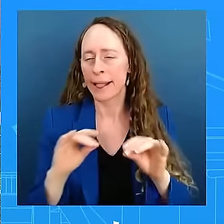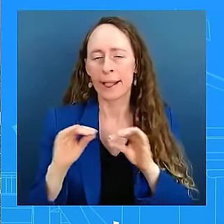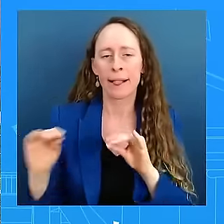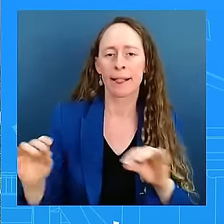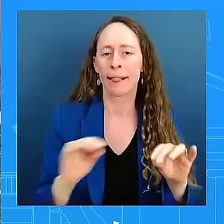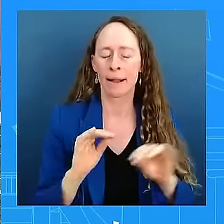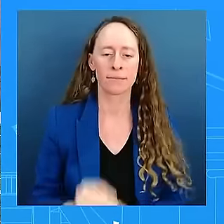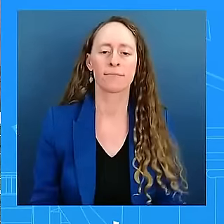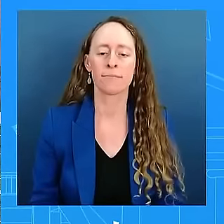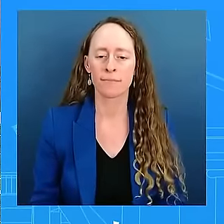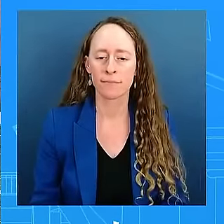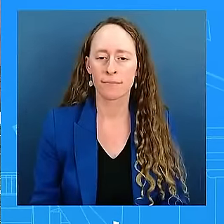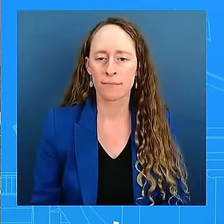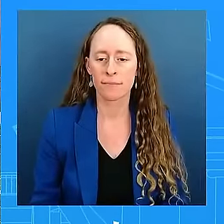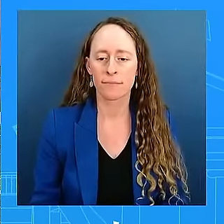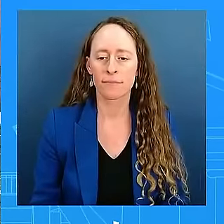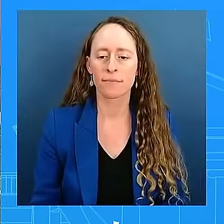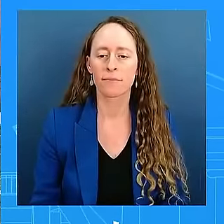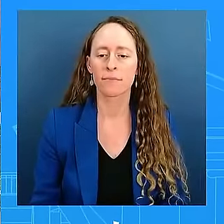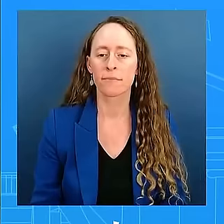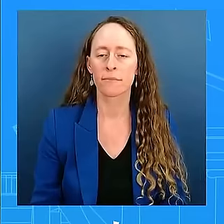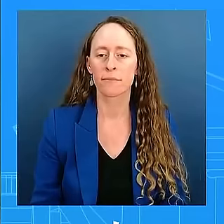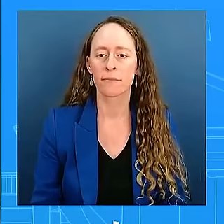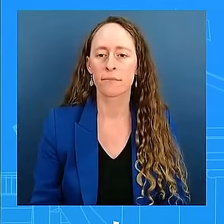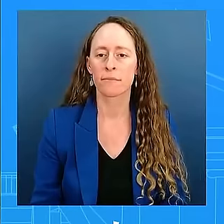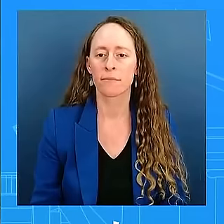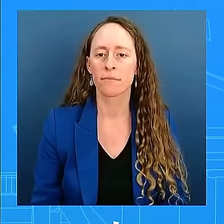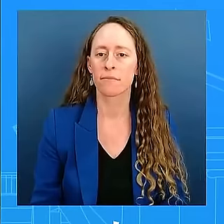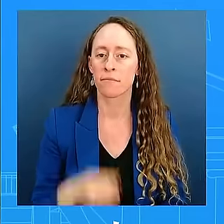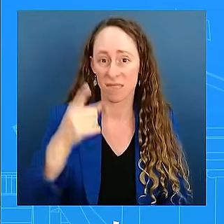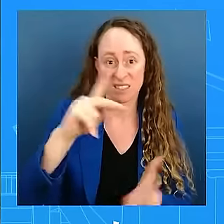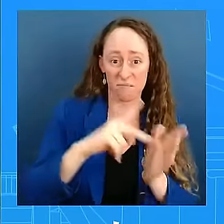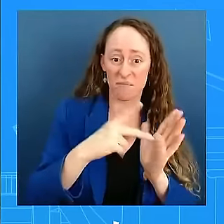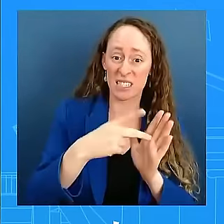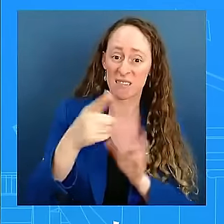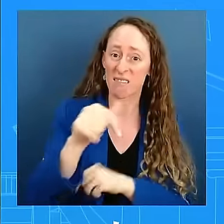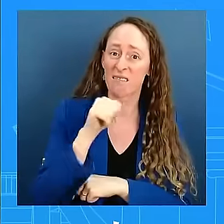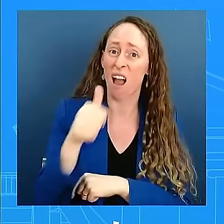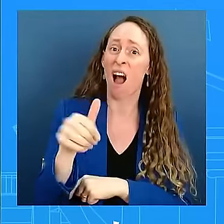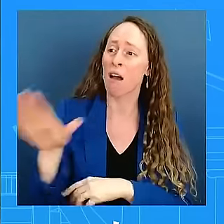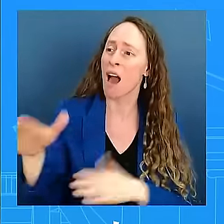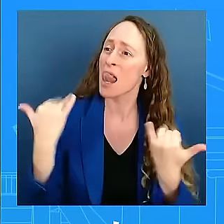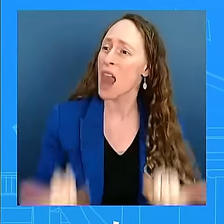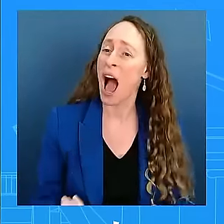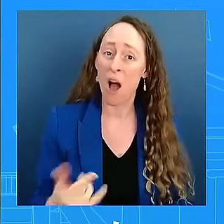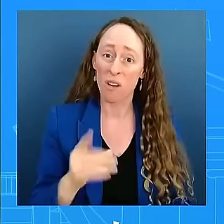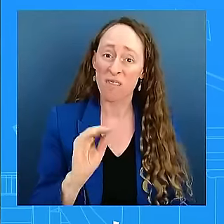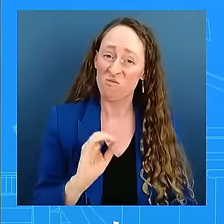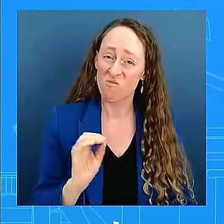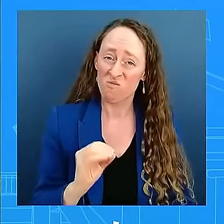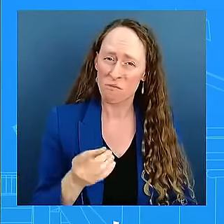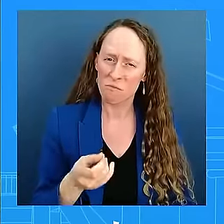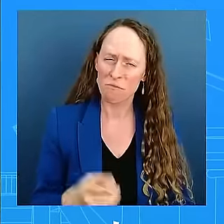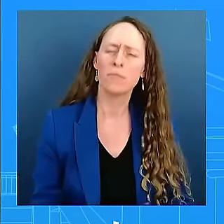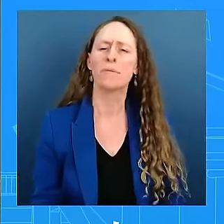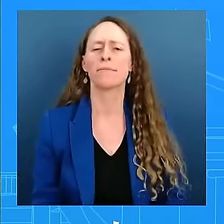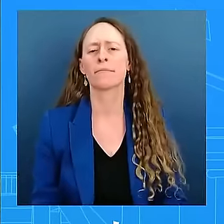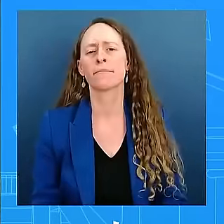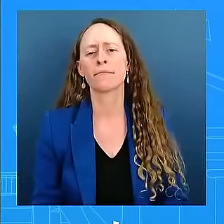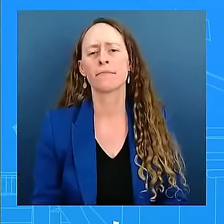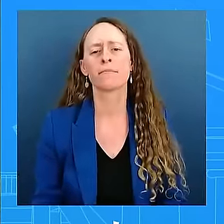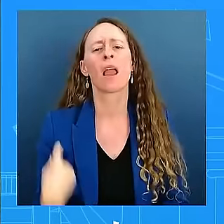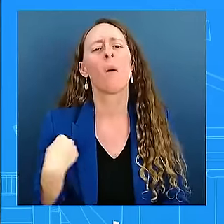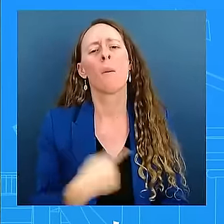currently actively pushing on that proposal? What I can tell you is we continue those consultations with the Israelis and the Lebanese. That's what I can share. Go ahead.